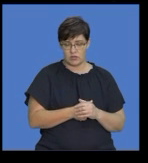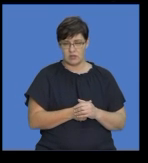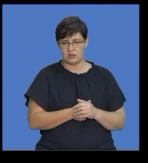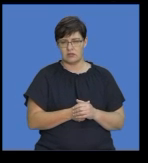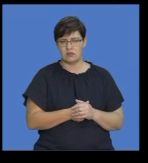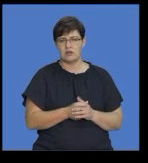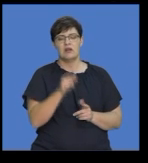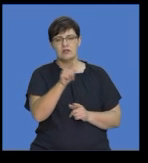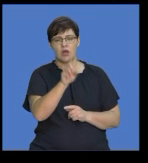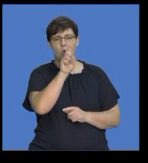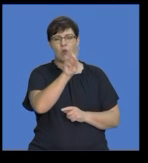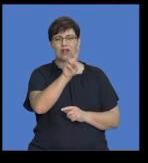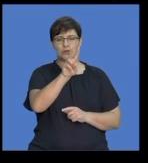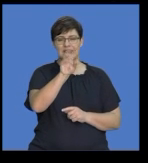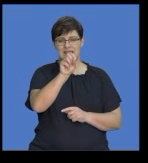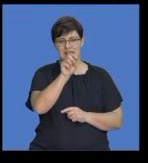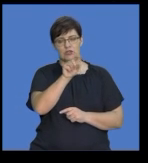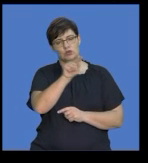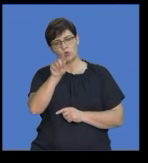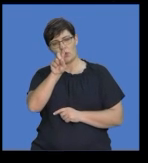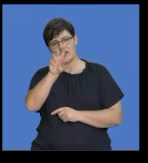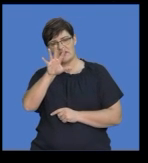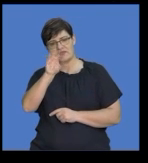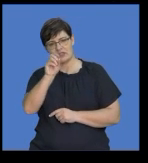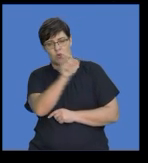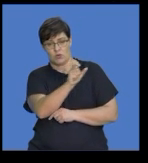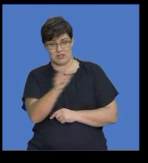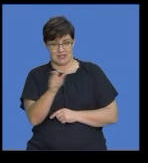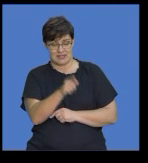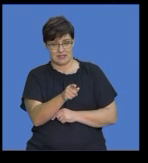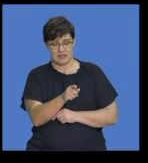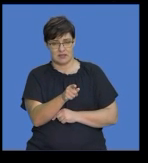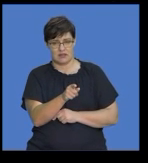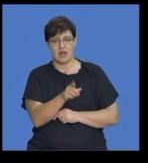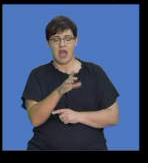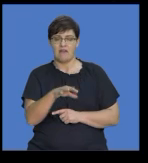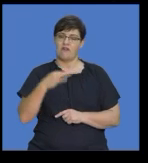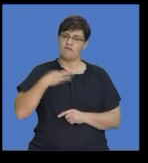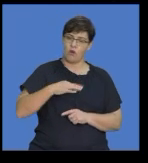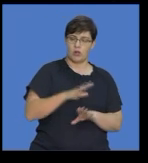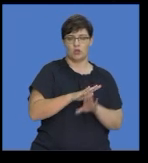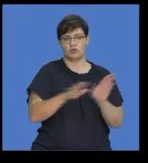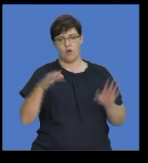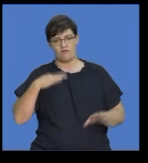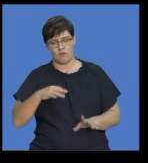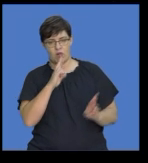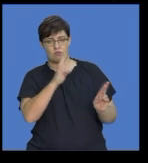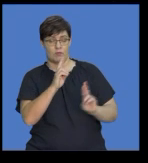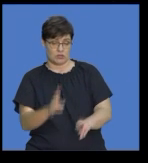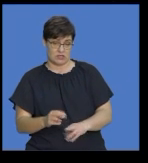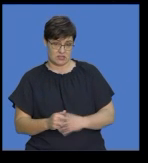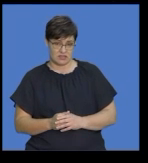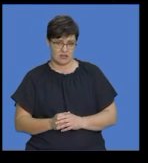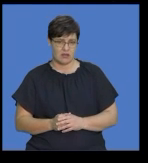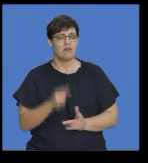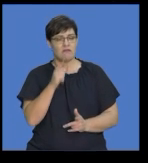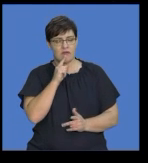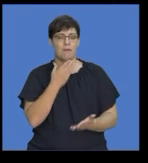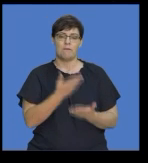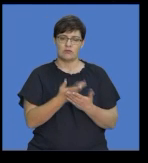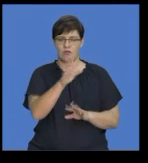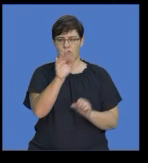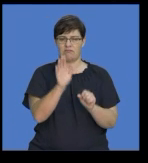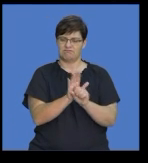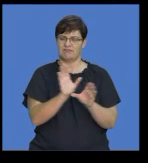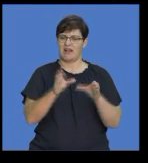okay? Remember, it's 120 to 150 words for this section. You have formal and informal reports. This is something you've possibly